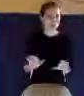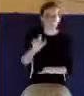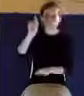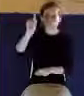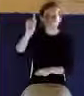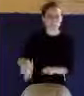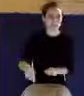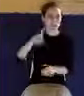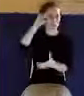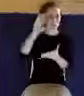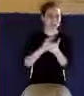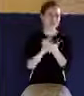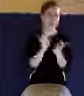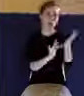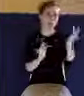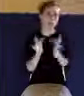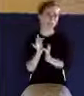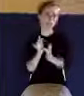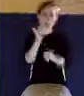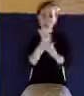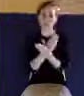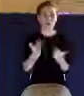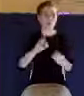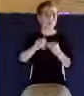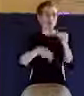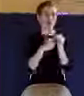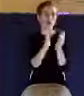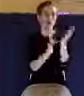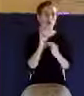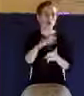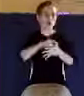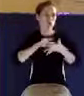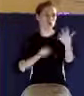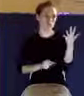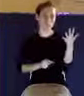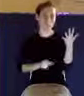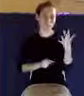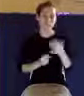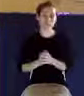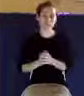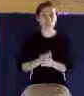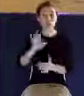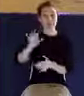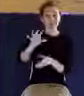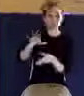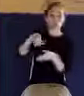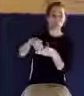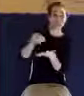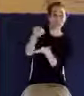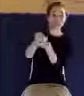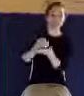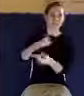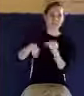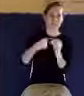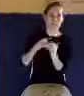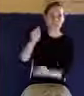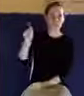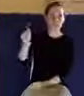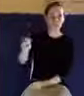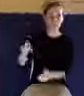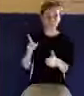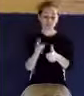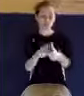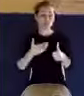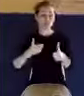eternal evidence of Jesus Christ. Let me just give you one more. There's the external